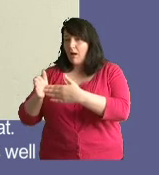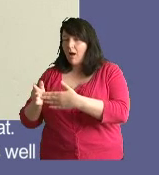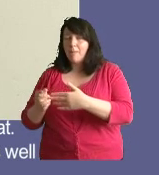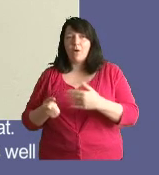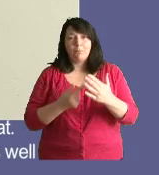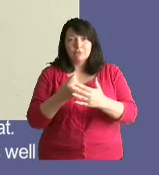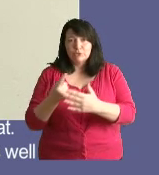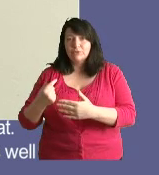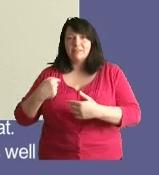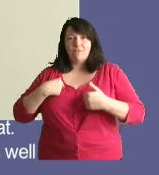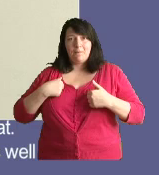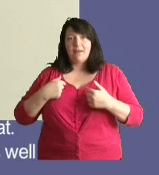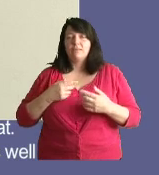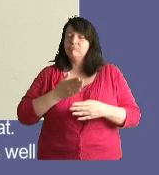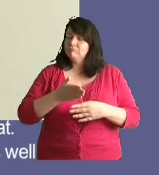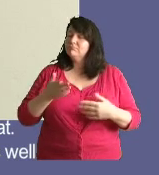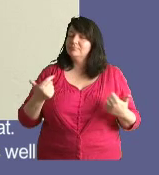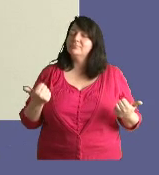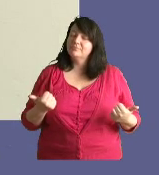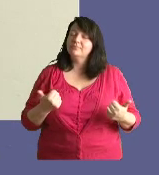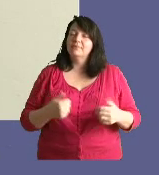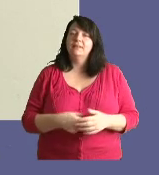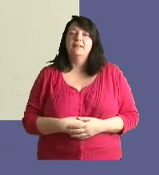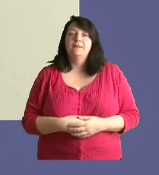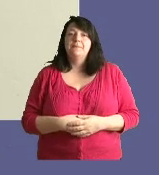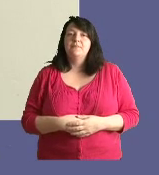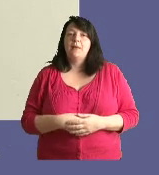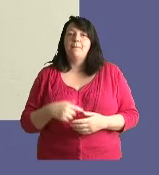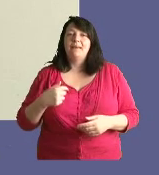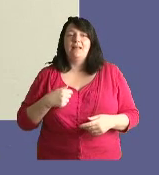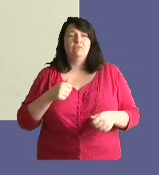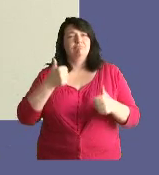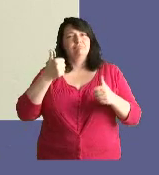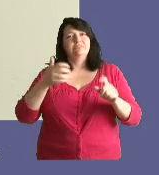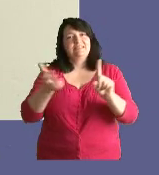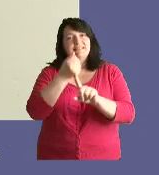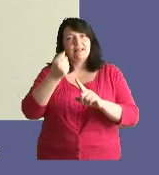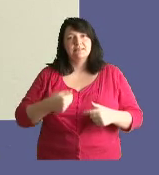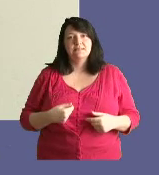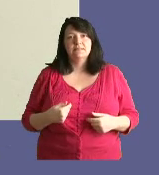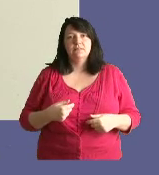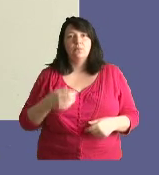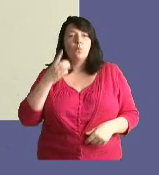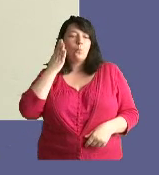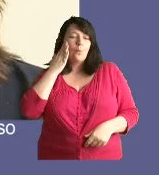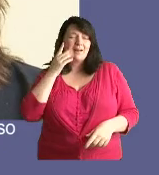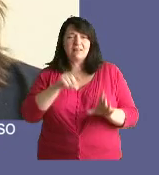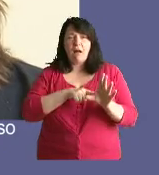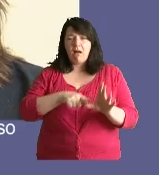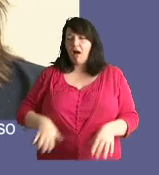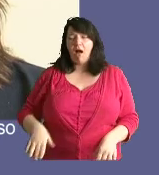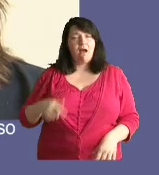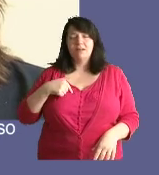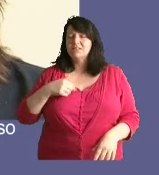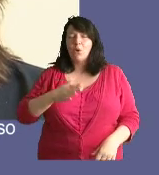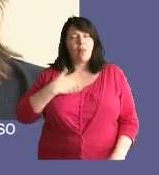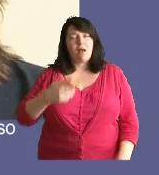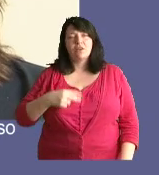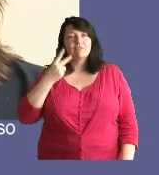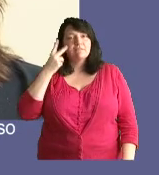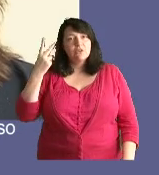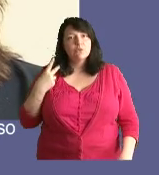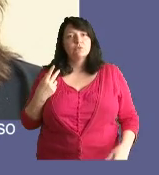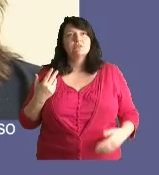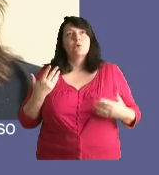with like the wire on as well, so many other opportunities come up through it as well so it's been success. I didn't like reviews when I was younger